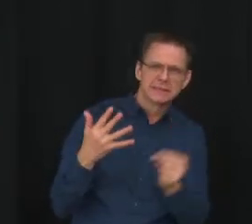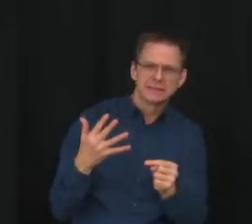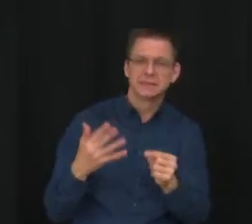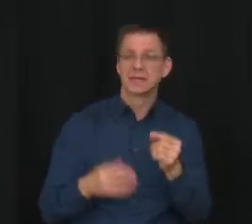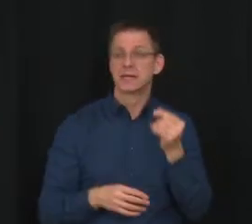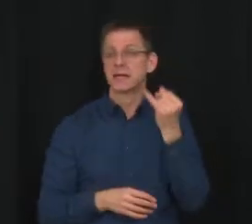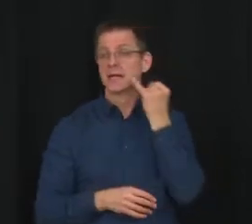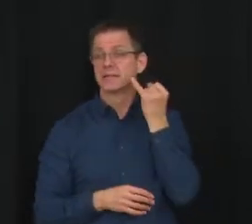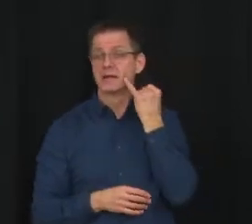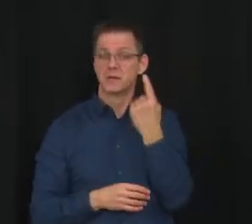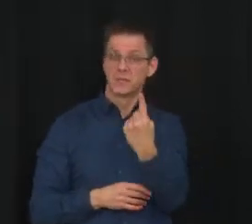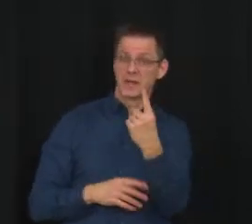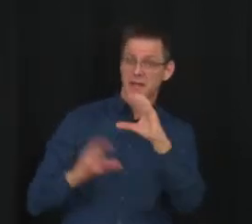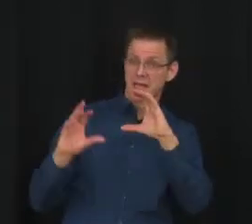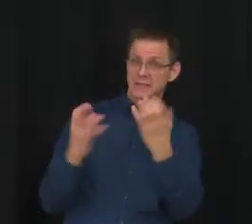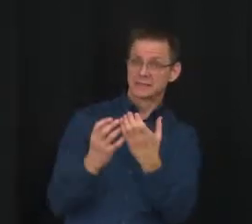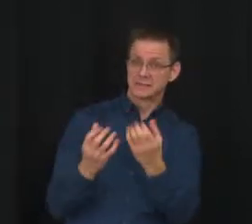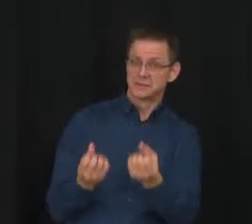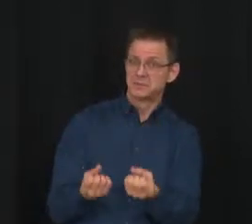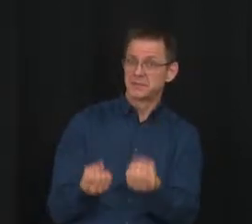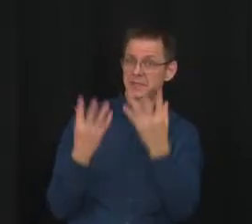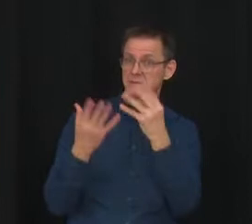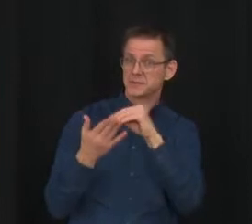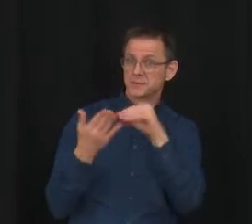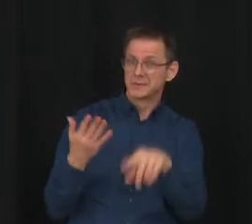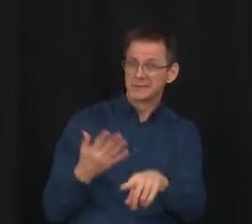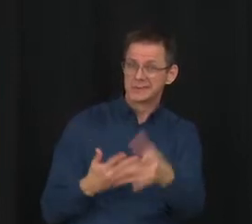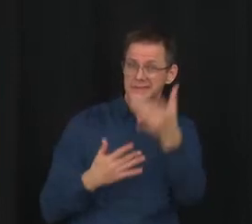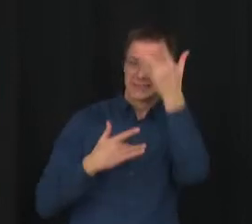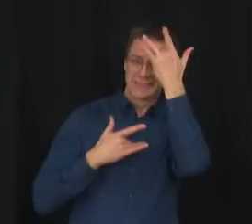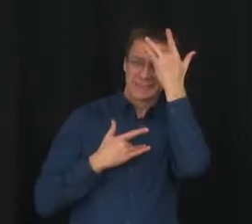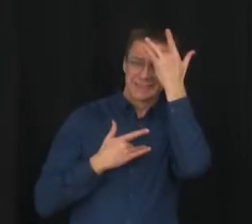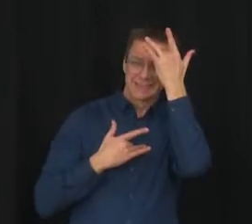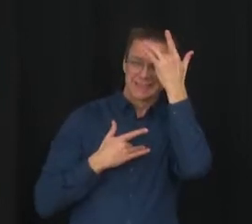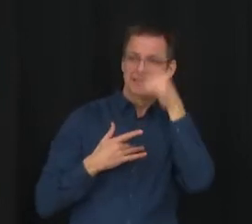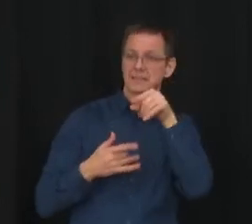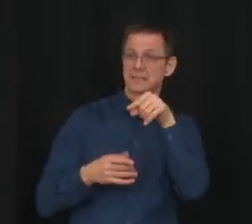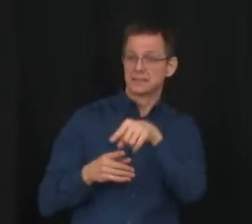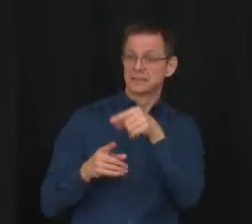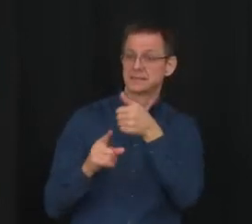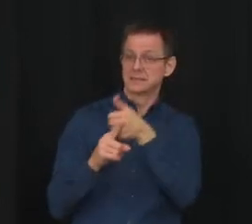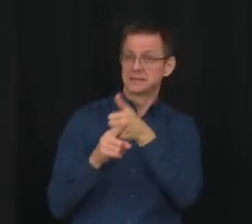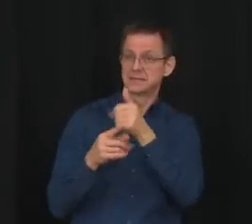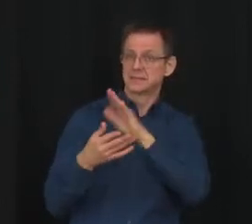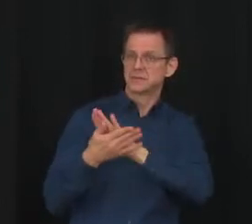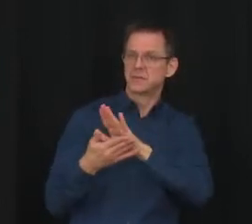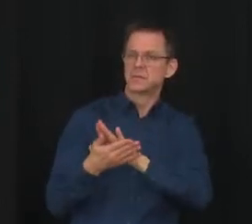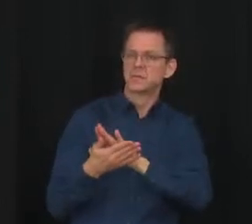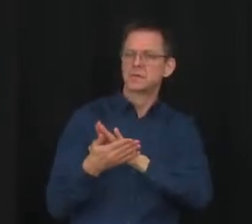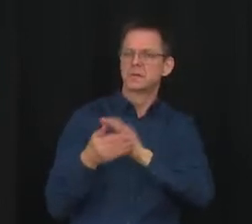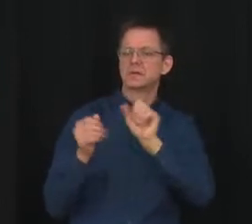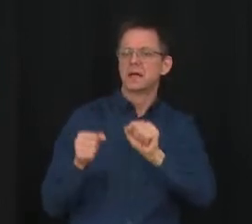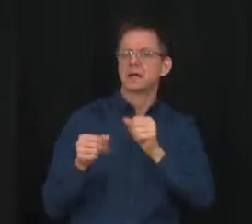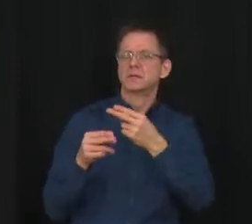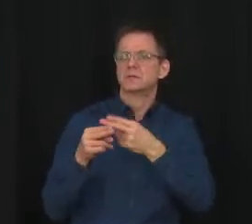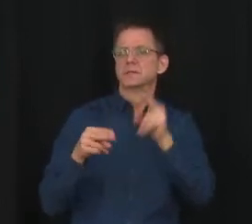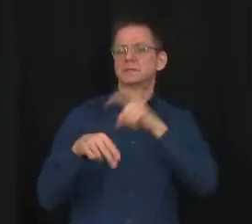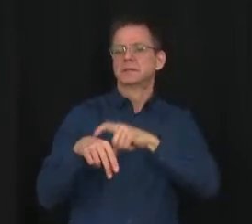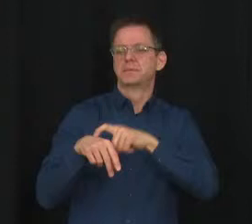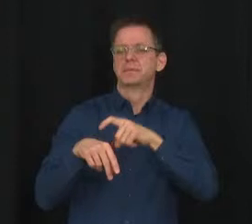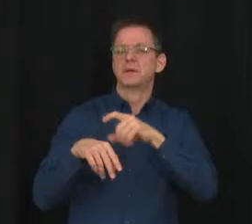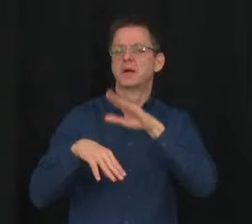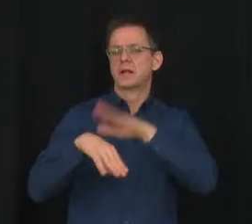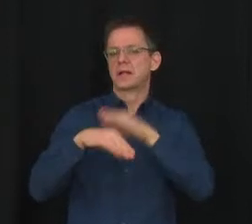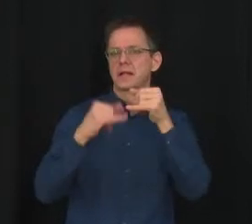learning if needed. While decisions on shifting an entire school or school authority to at-home learning will continue to be